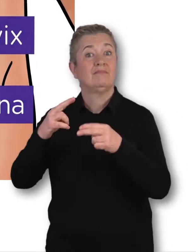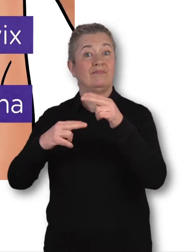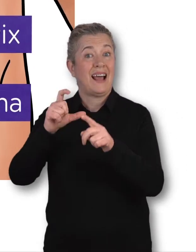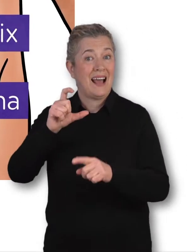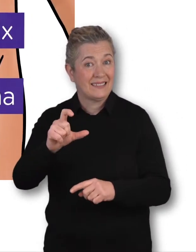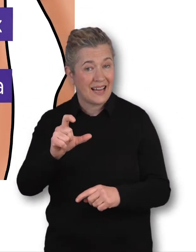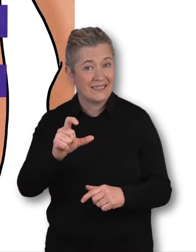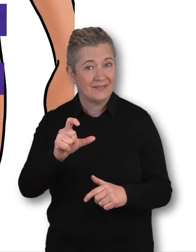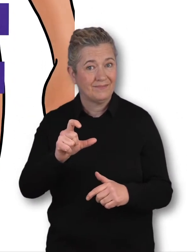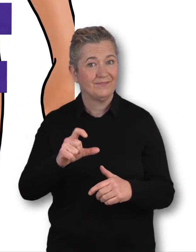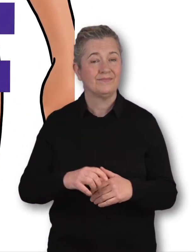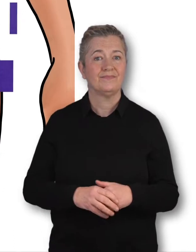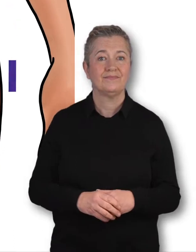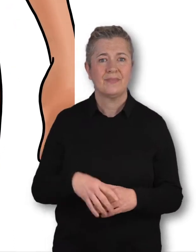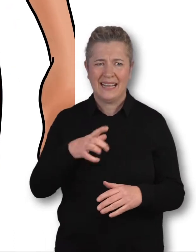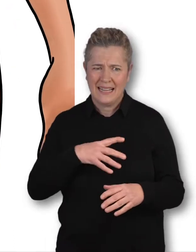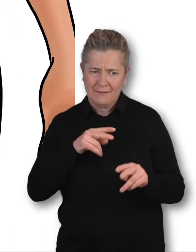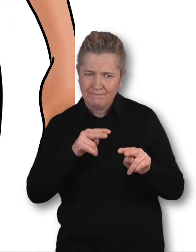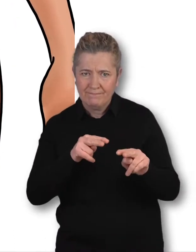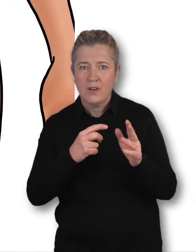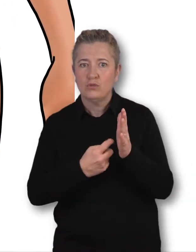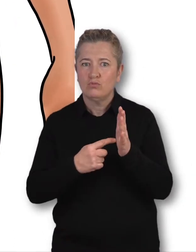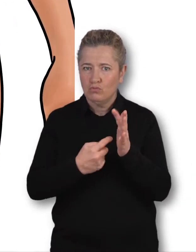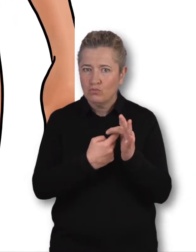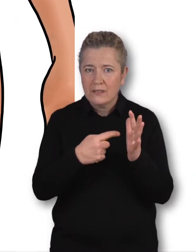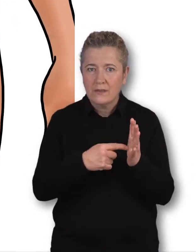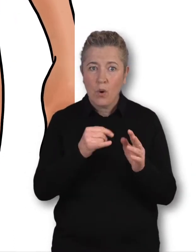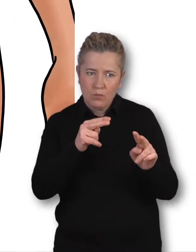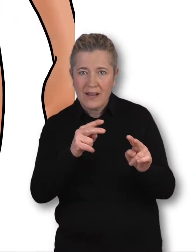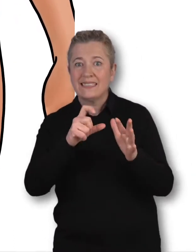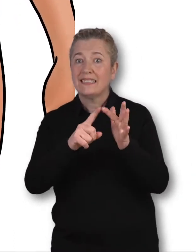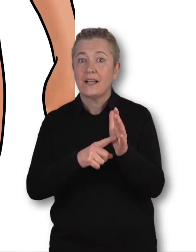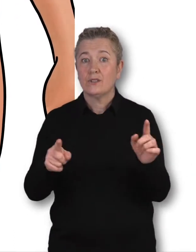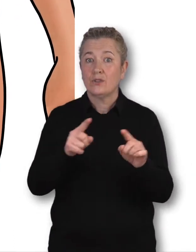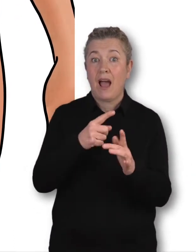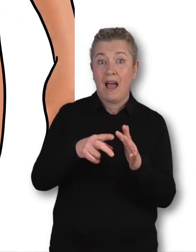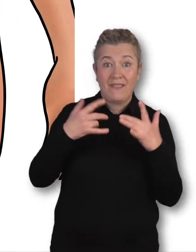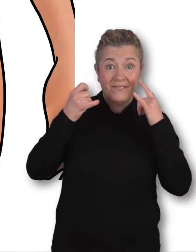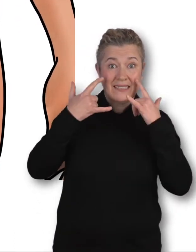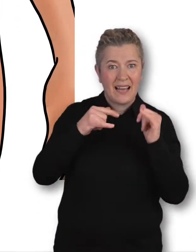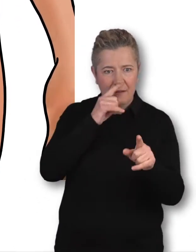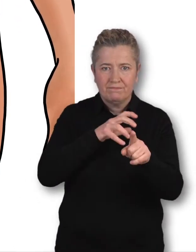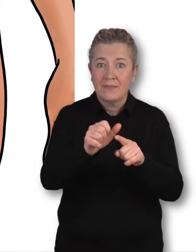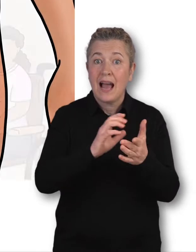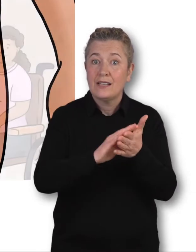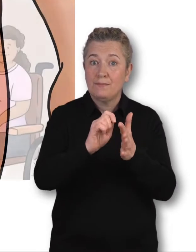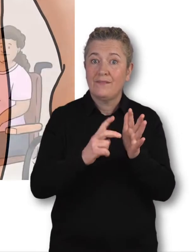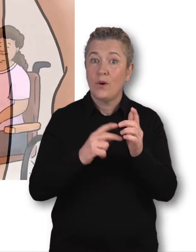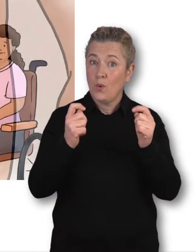These changes can be monitored or treated if HPV is detected early with a cervical screening test.